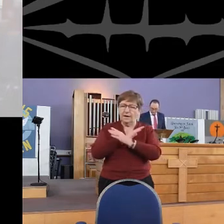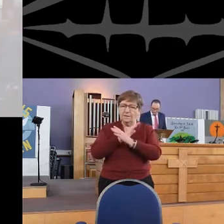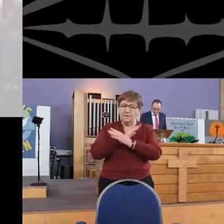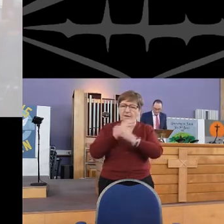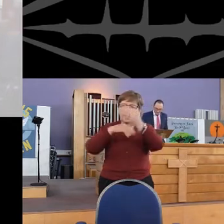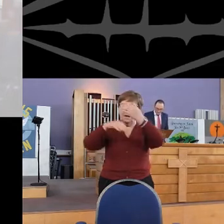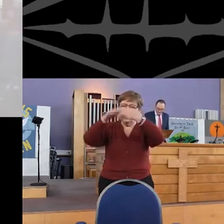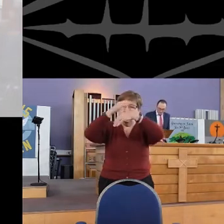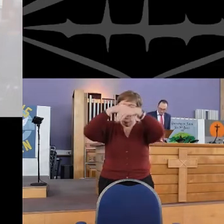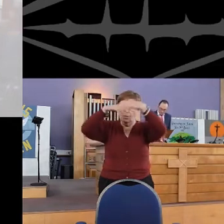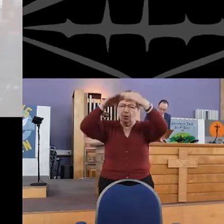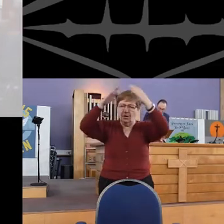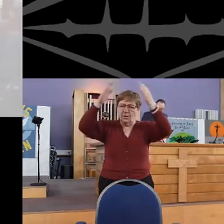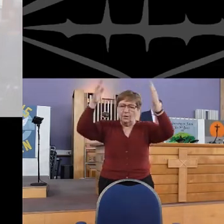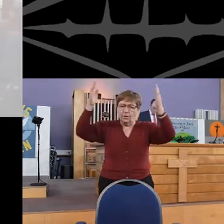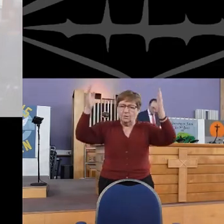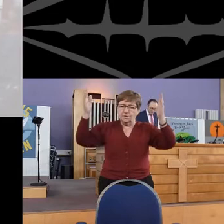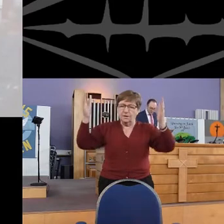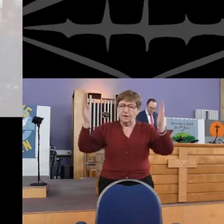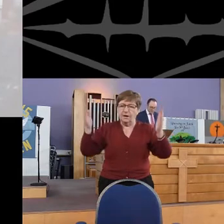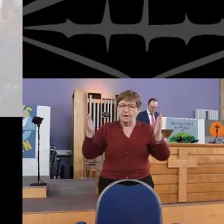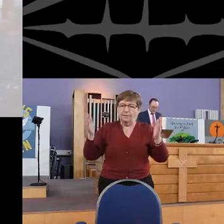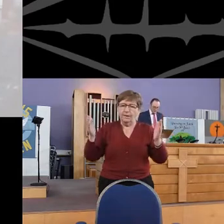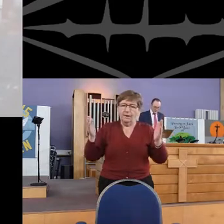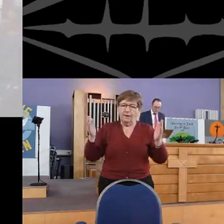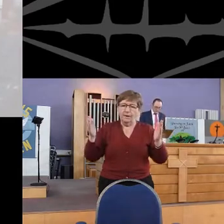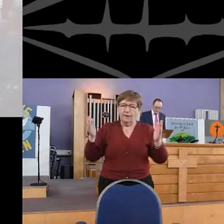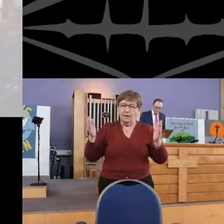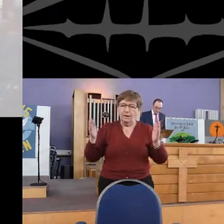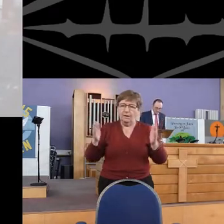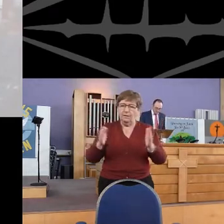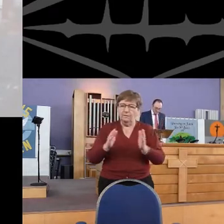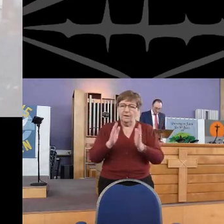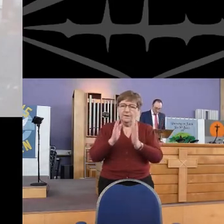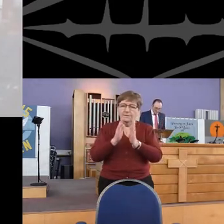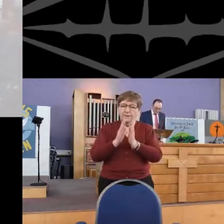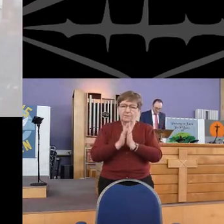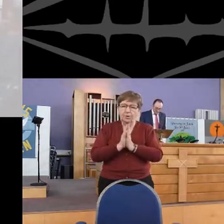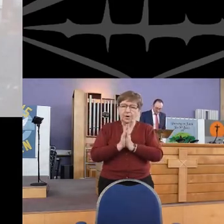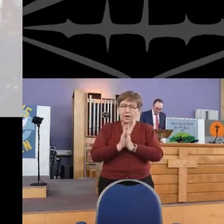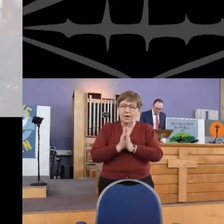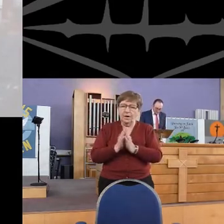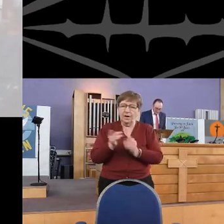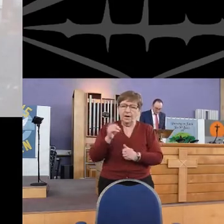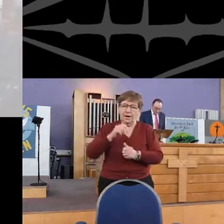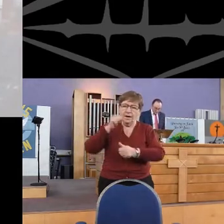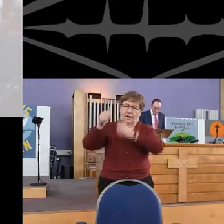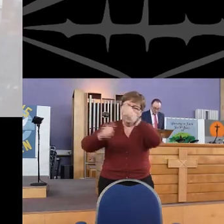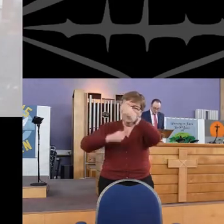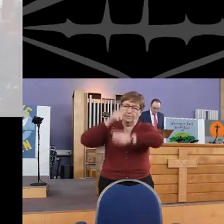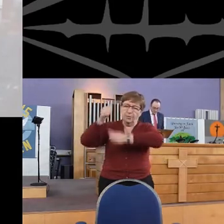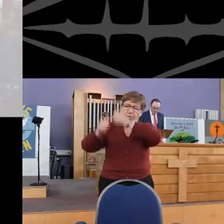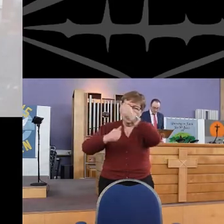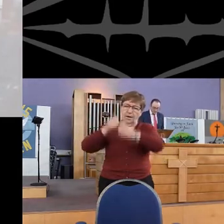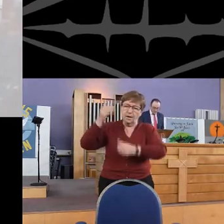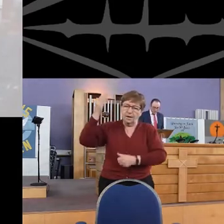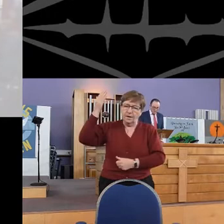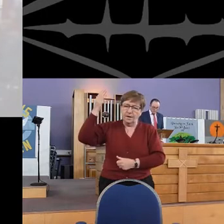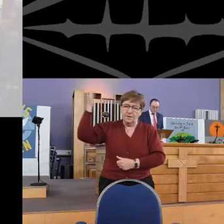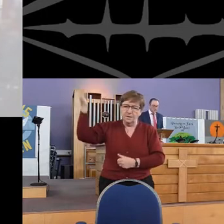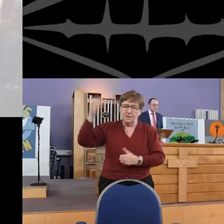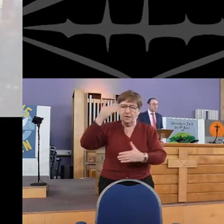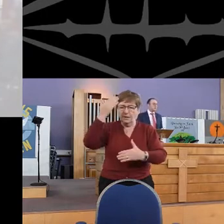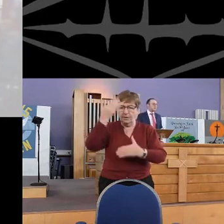down by hope of all. Pray and